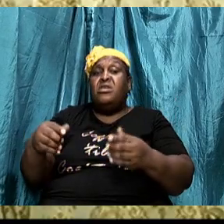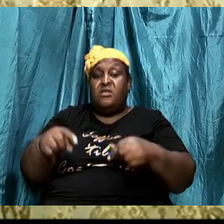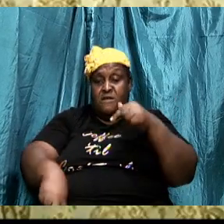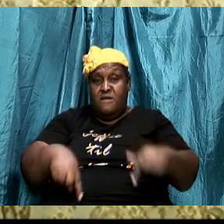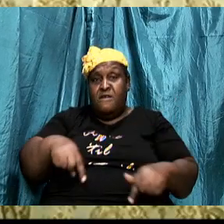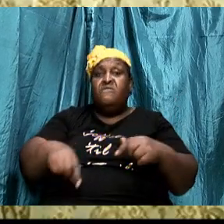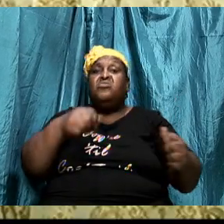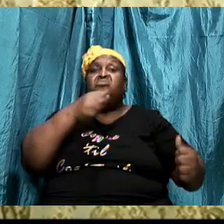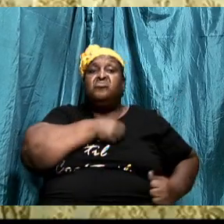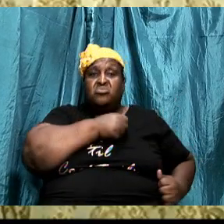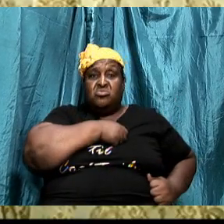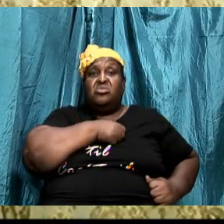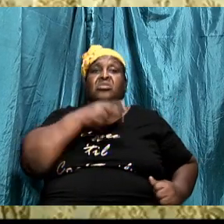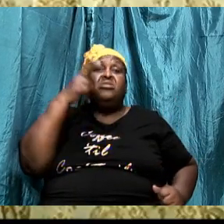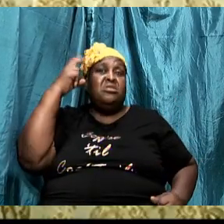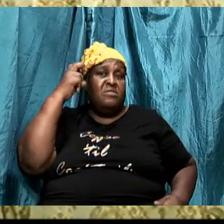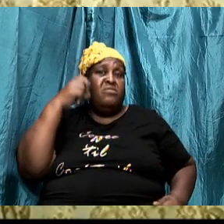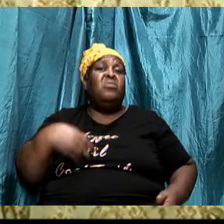against you.